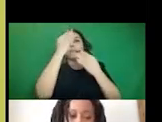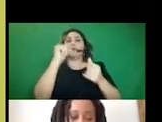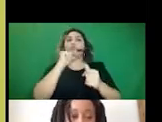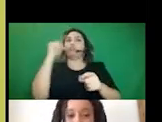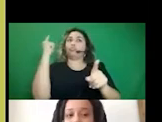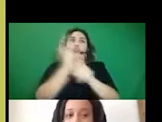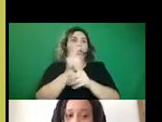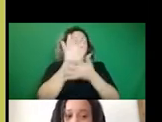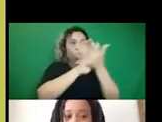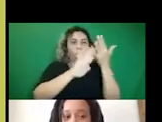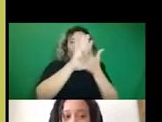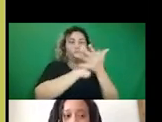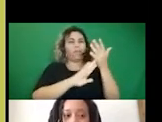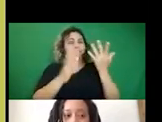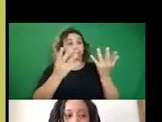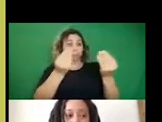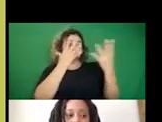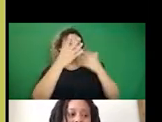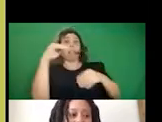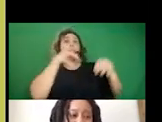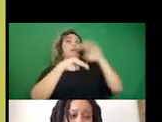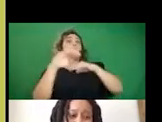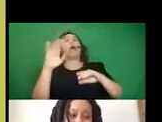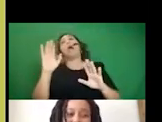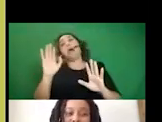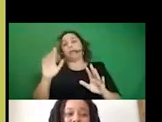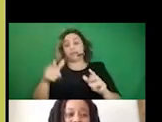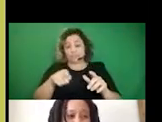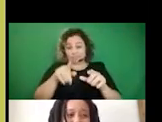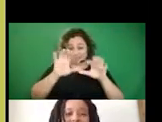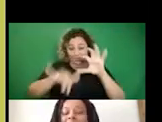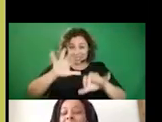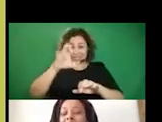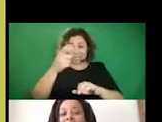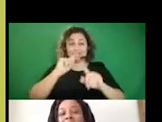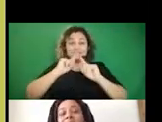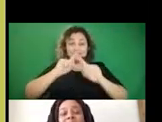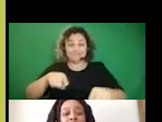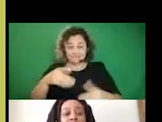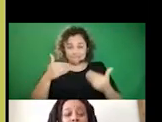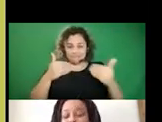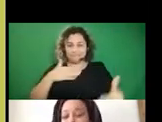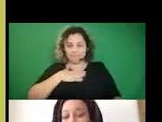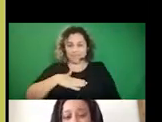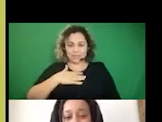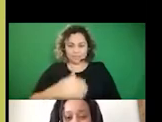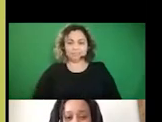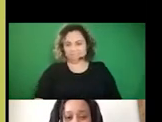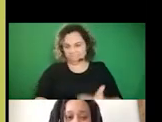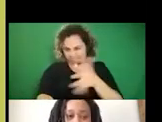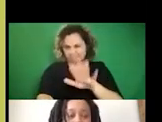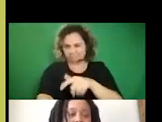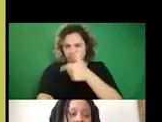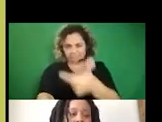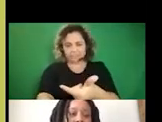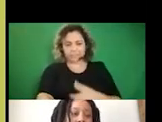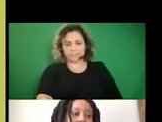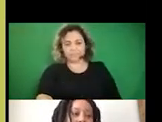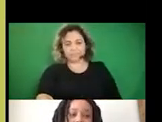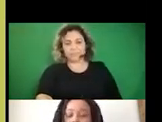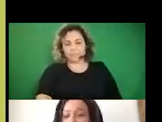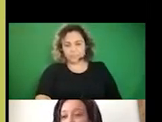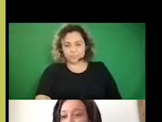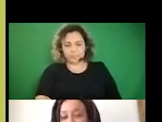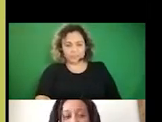your thoughts in the chat. Um, 107%. Great. Um, so drop your, drop your thoughts in the chat. Um,